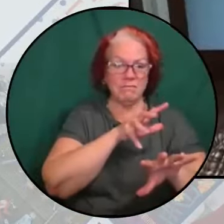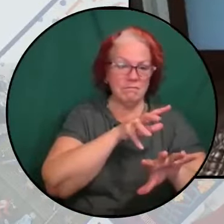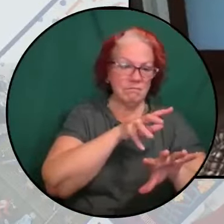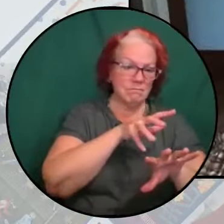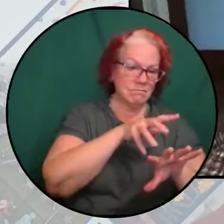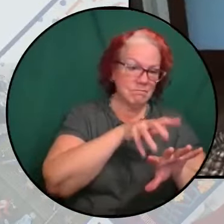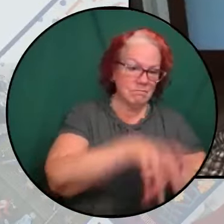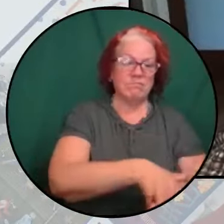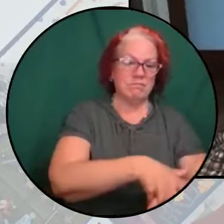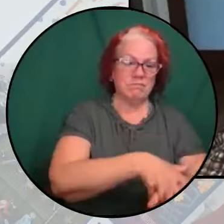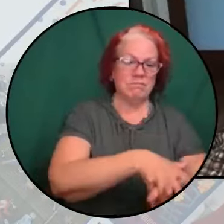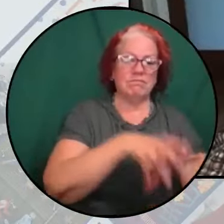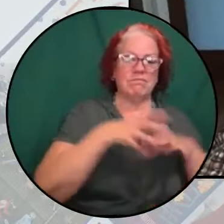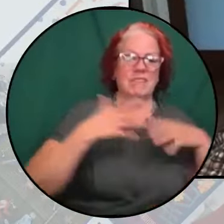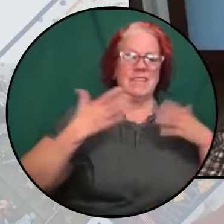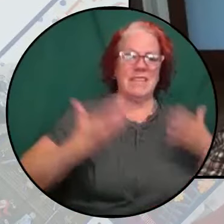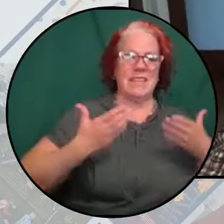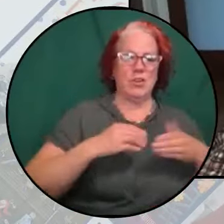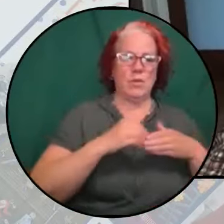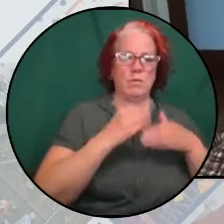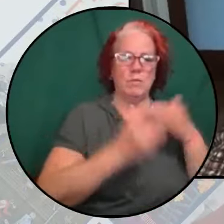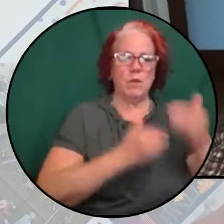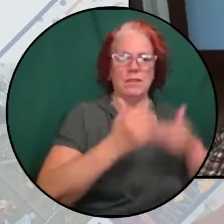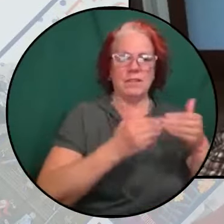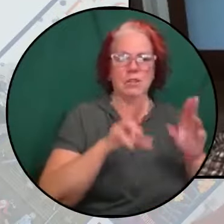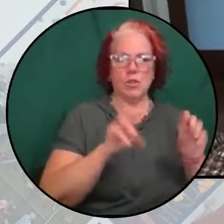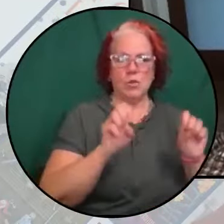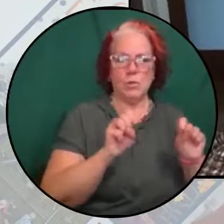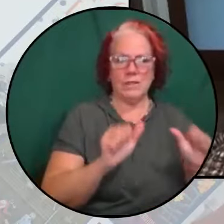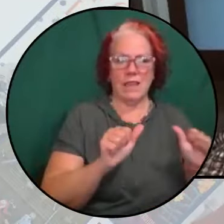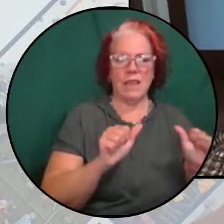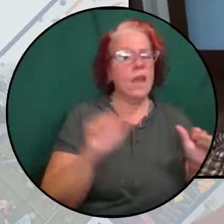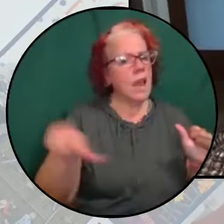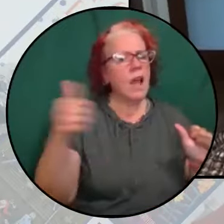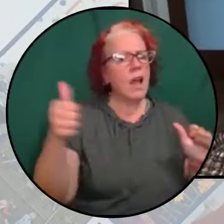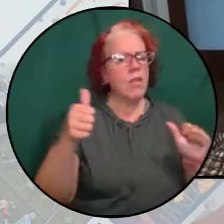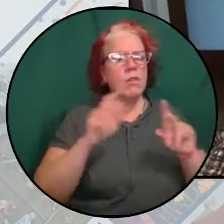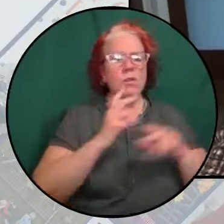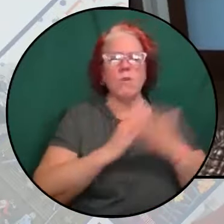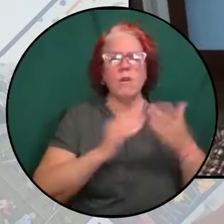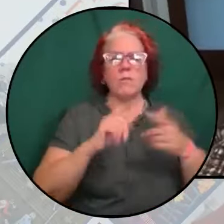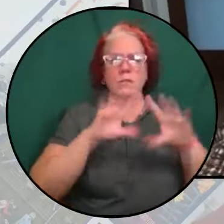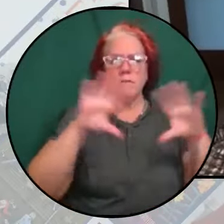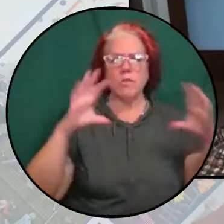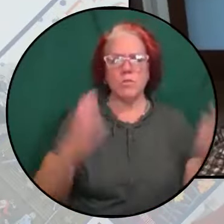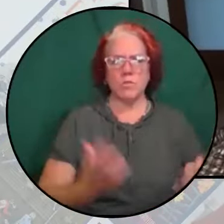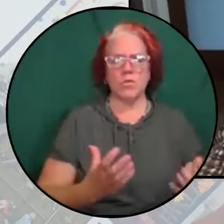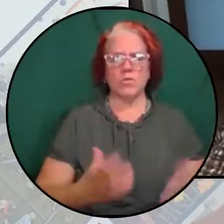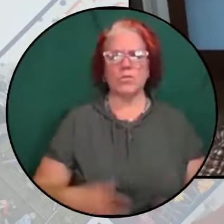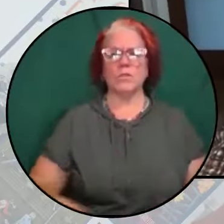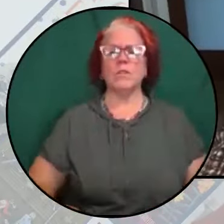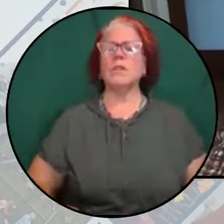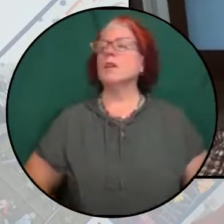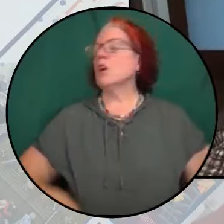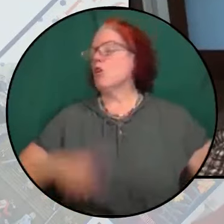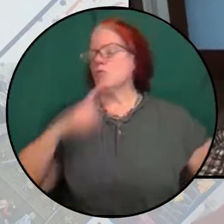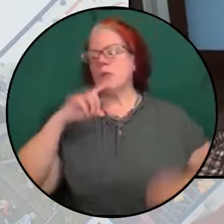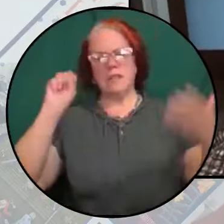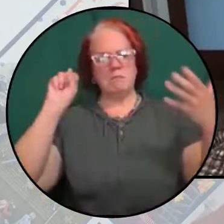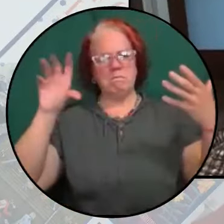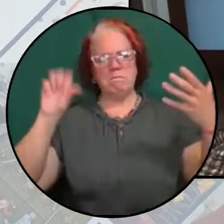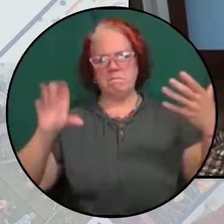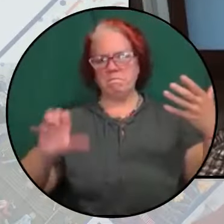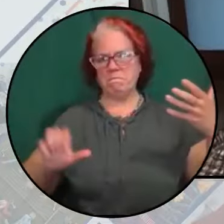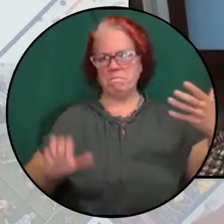processes in the U.S. and in many other parts of the world. And I could offer you many other examples